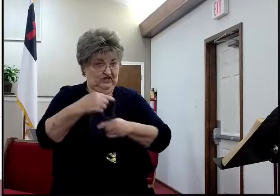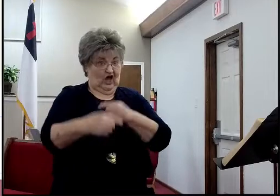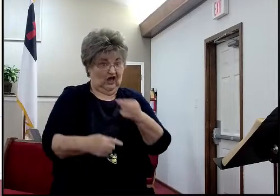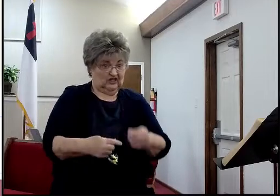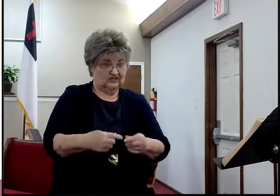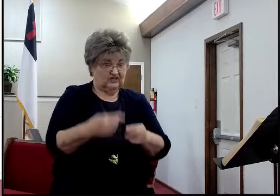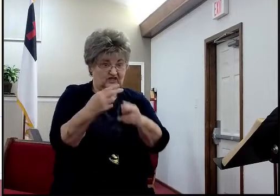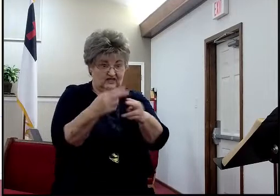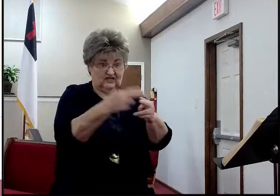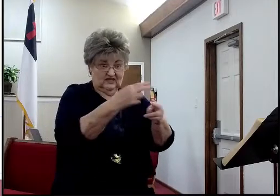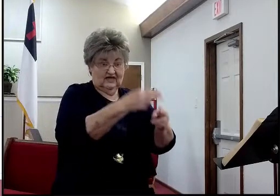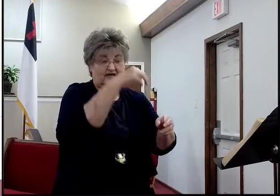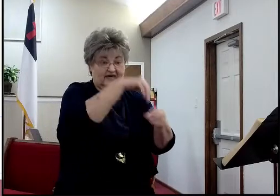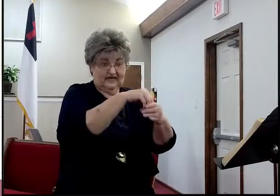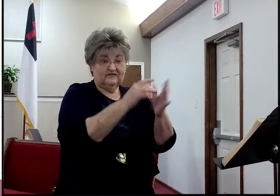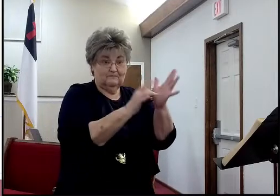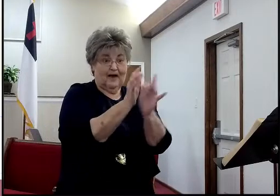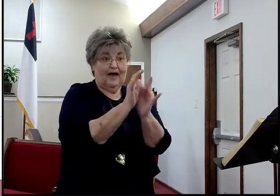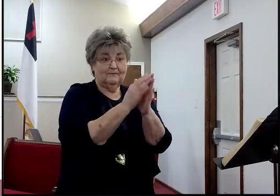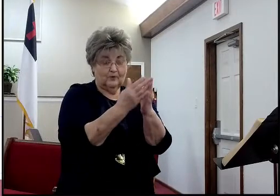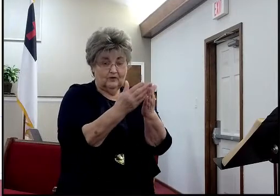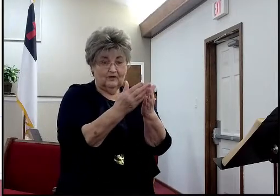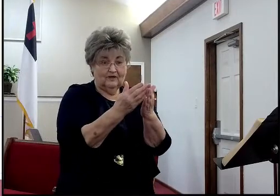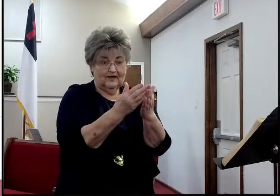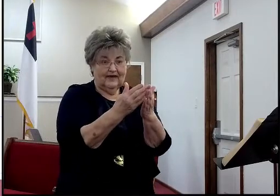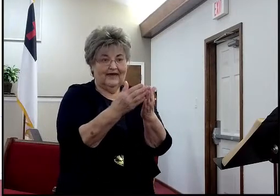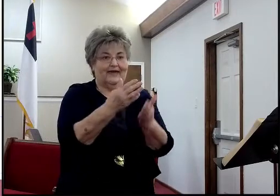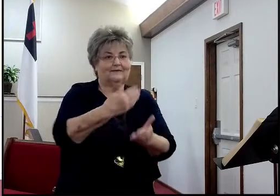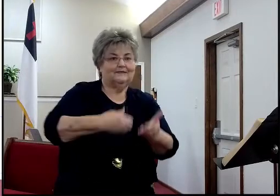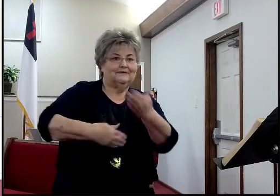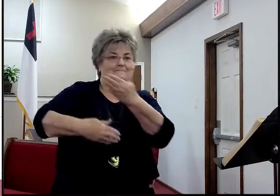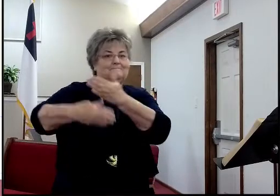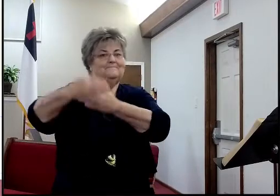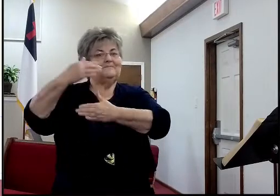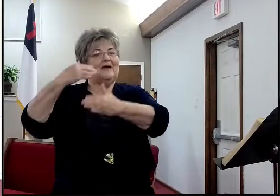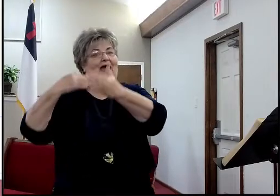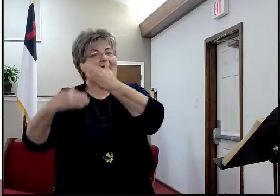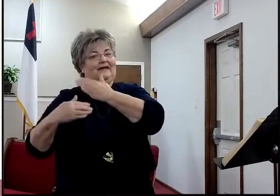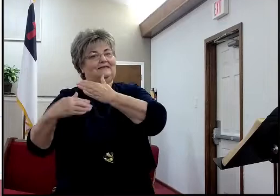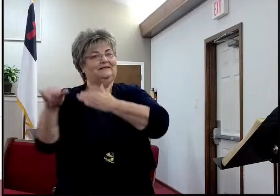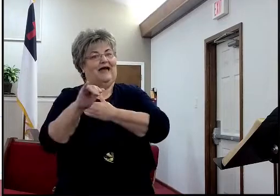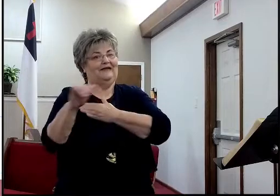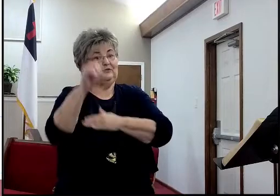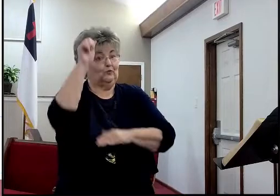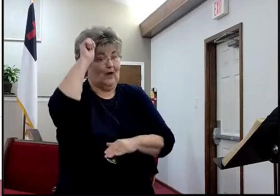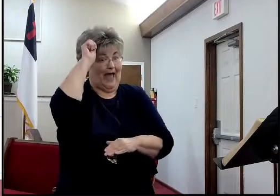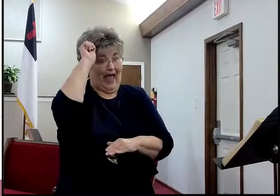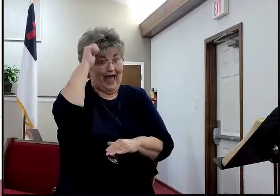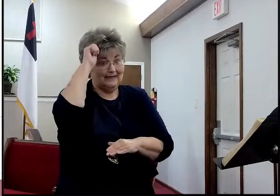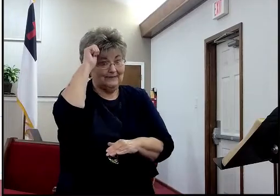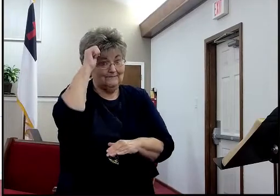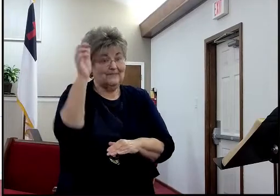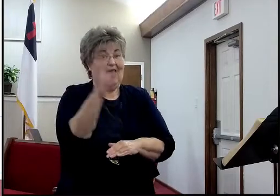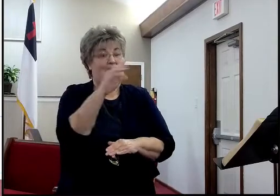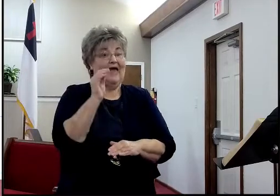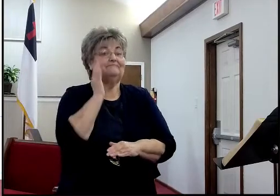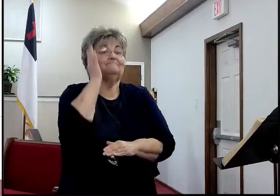God made some promises to Adam. Did he not? And a promise to Adam was what?